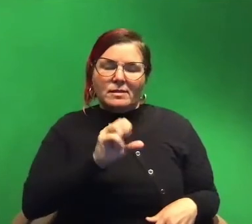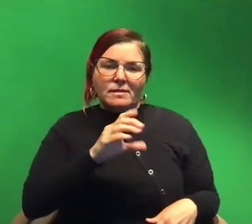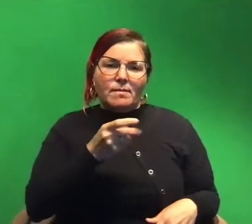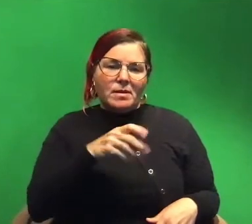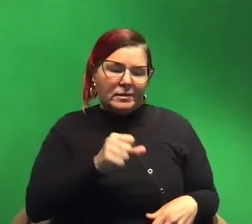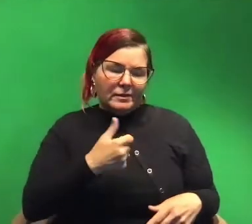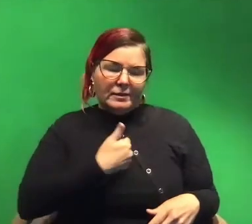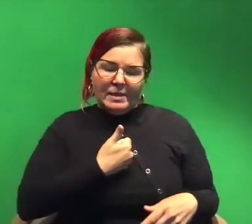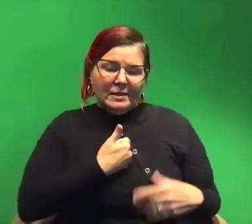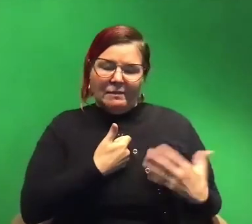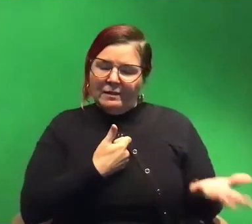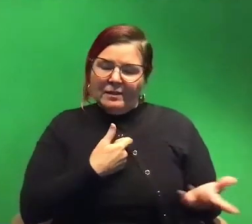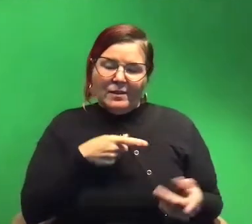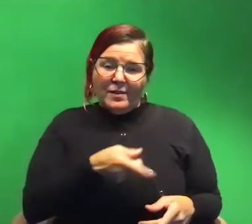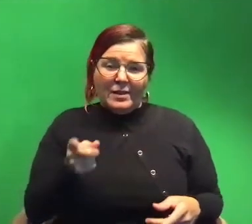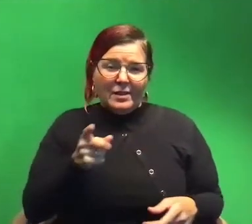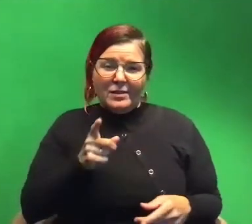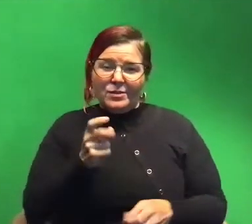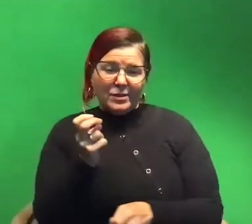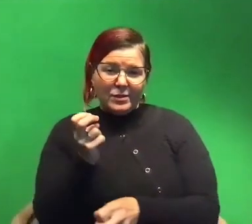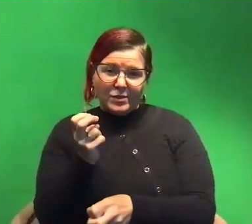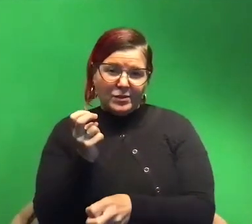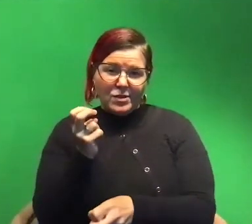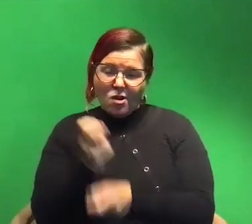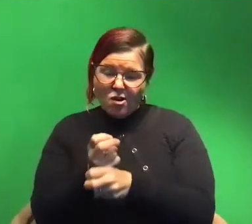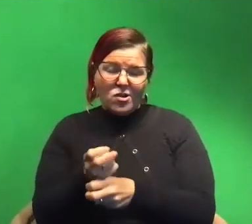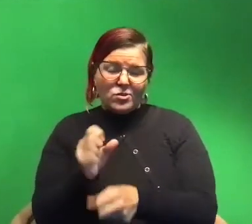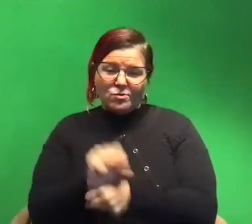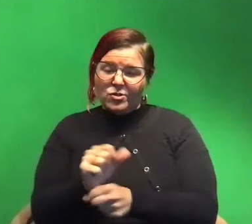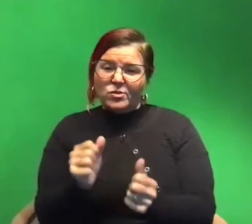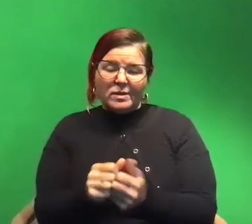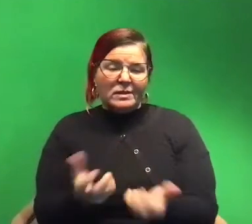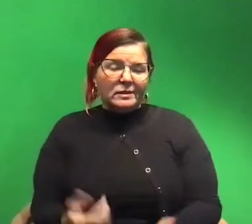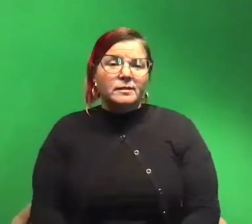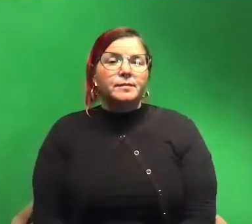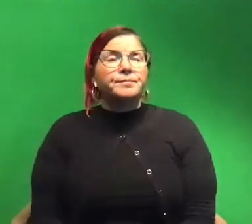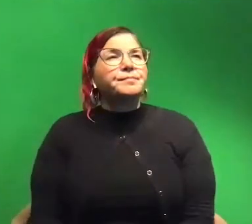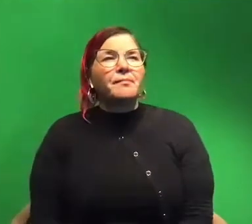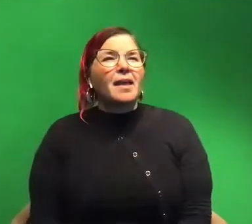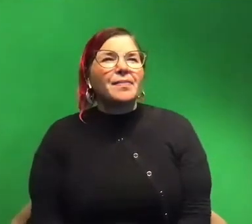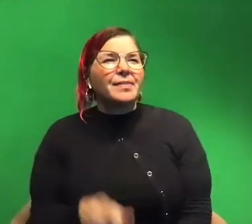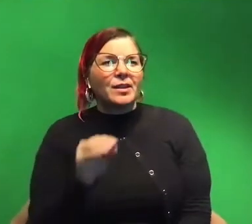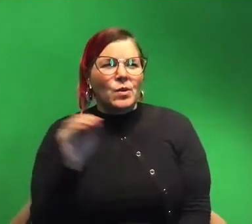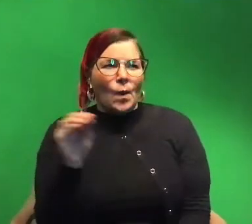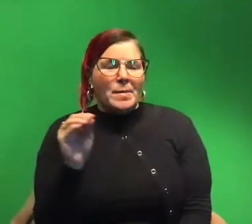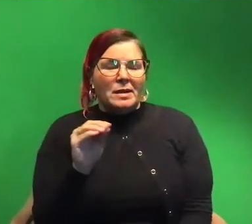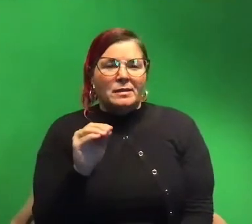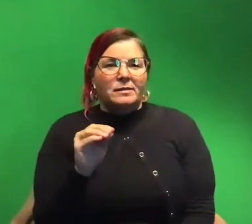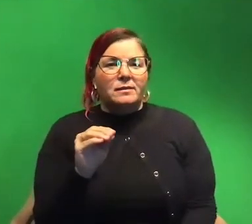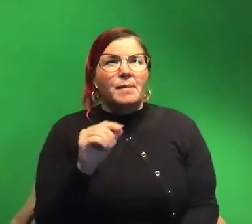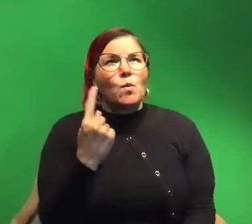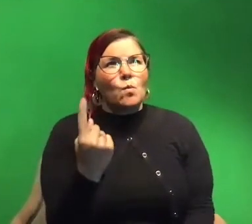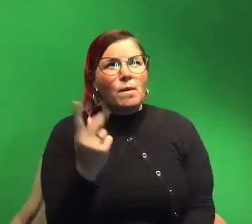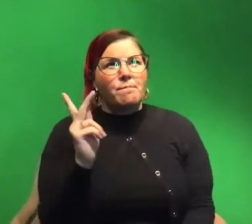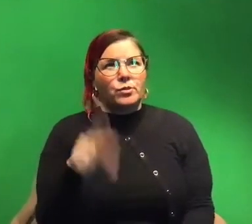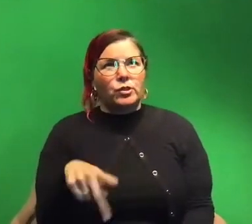Yeah. And these guys are really really tricky. Yeah. don't think I don't think anyone there's maybe one person